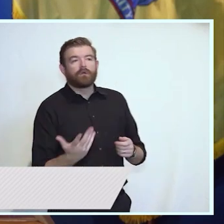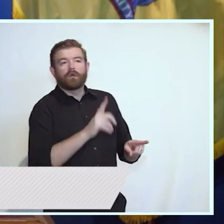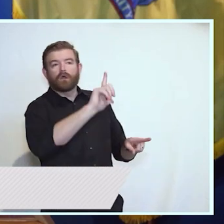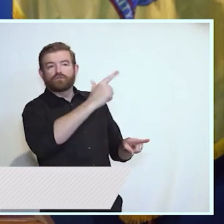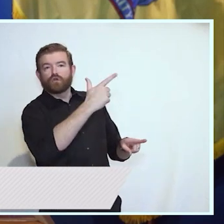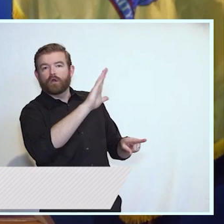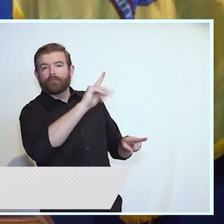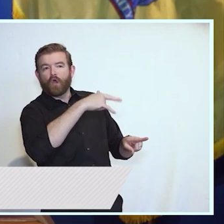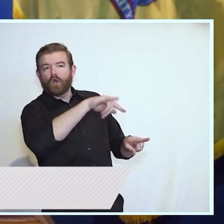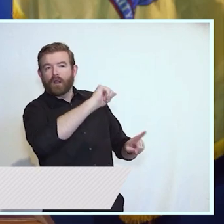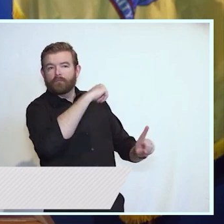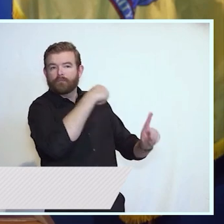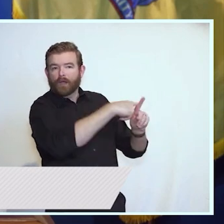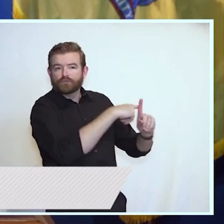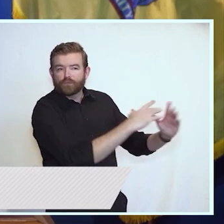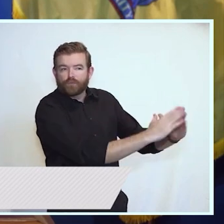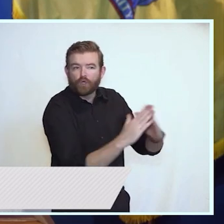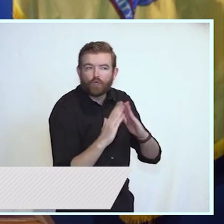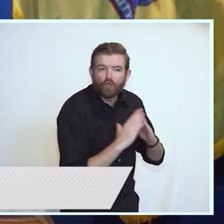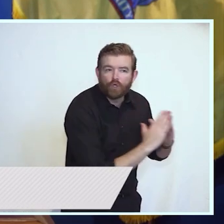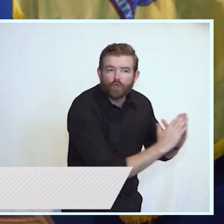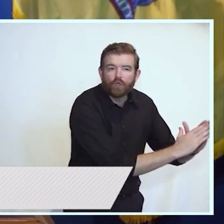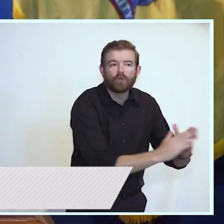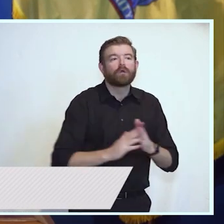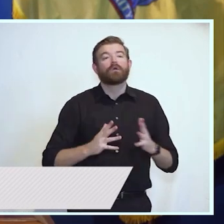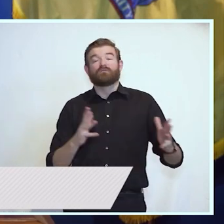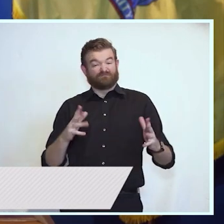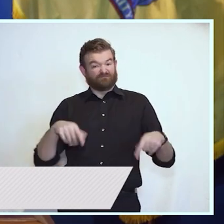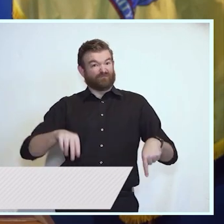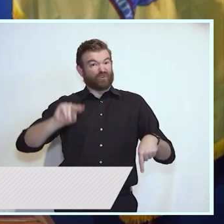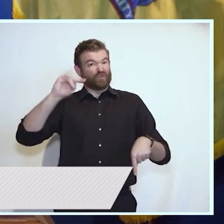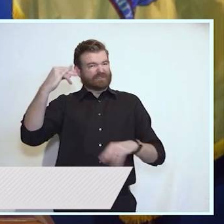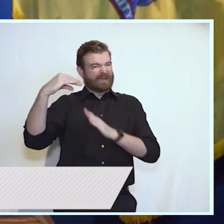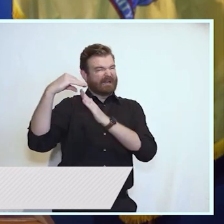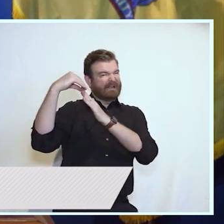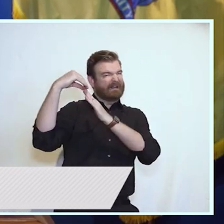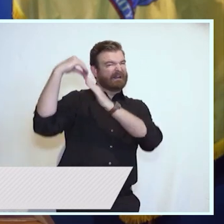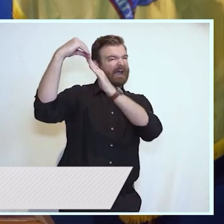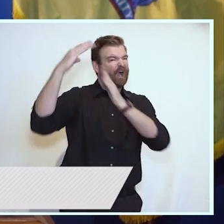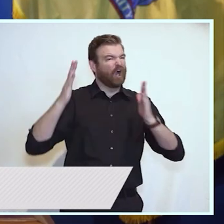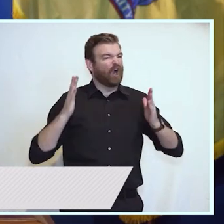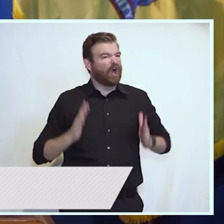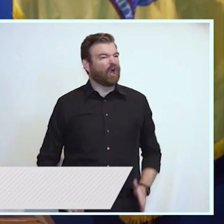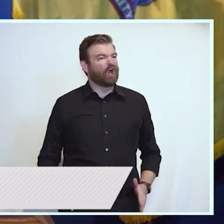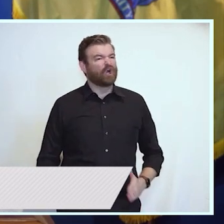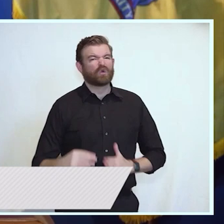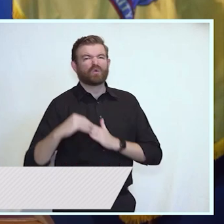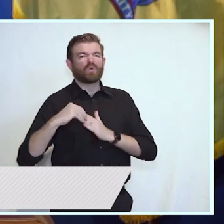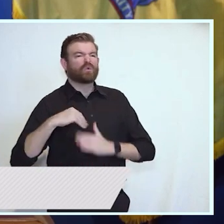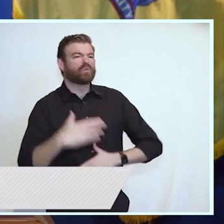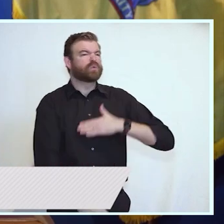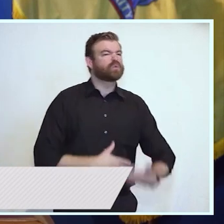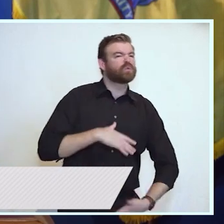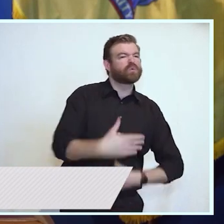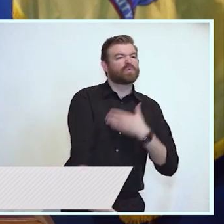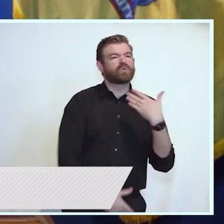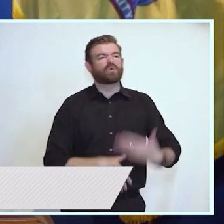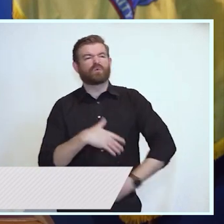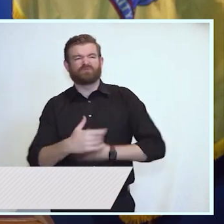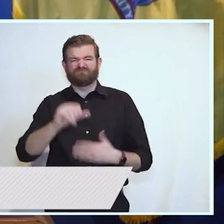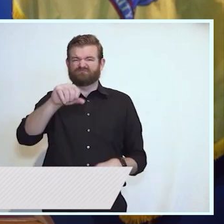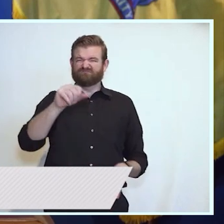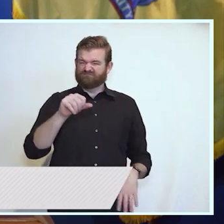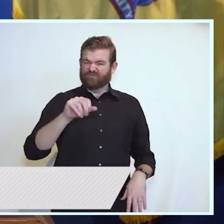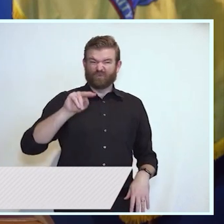just a few, New Jersey is now an unparalleled leader. And New Jersey, yes, New Jersey, is